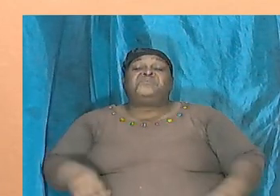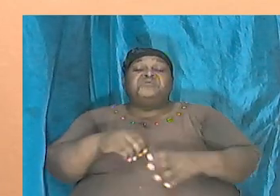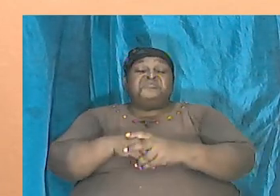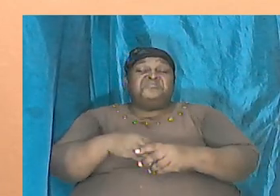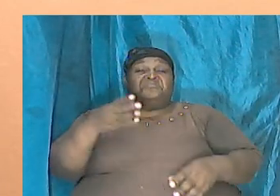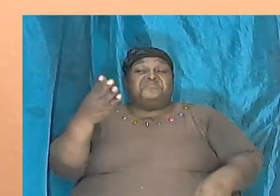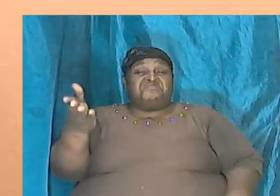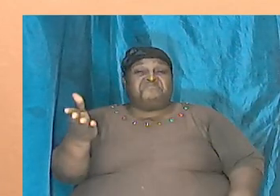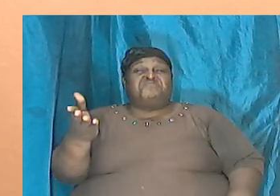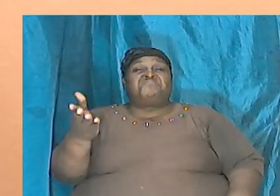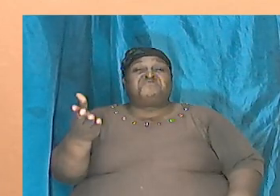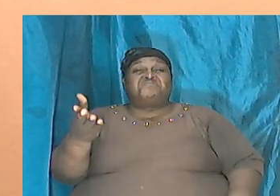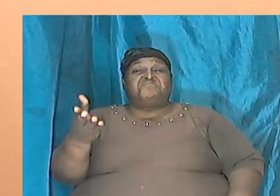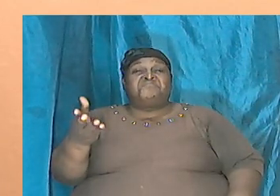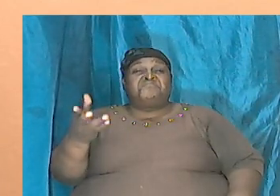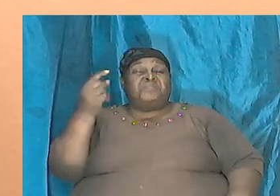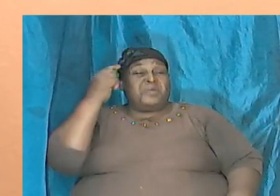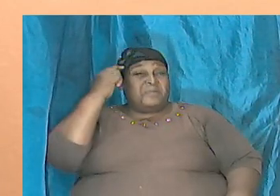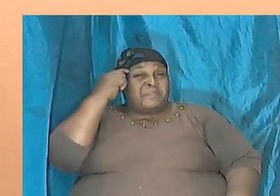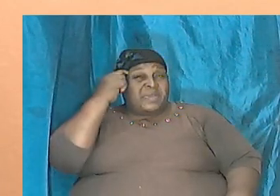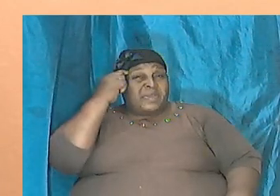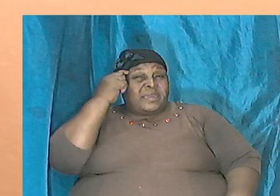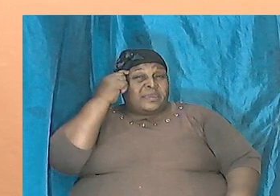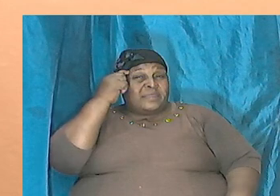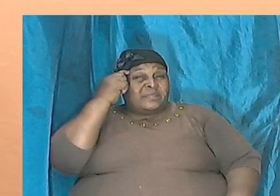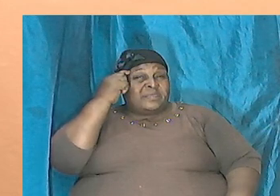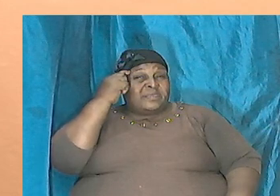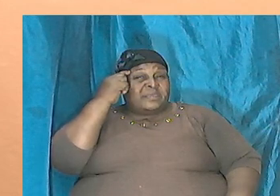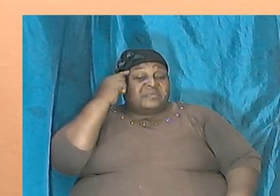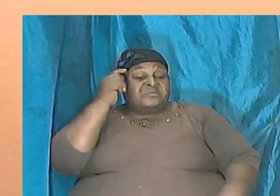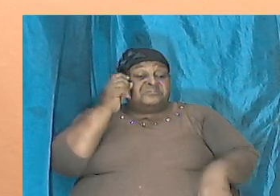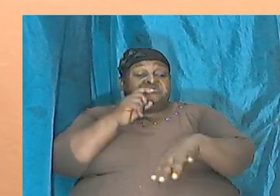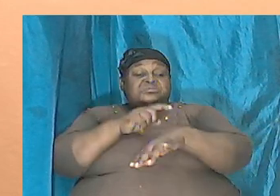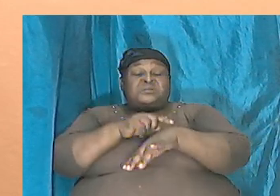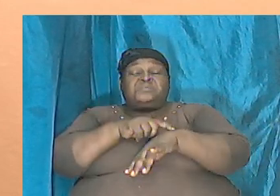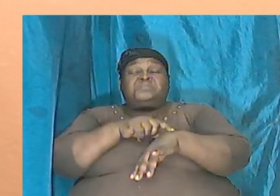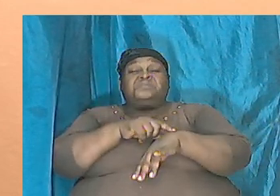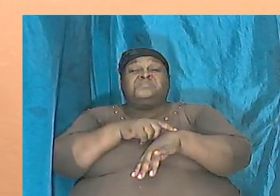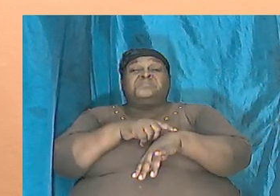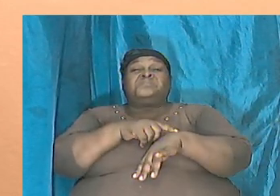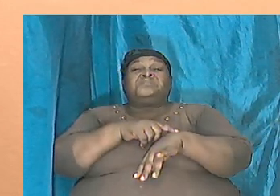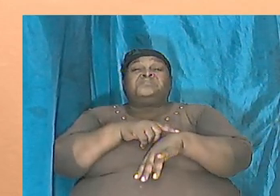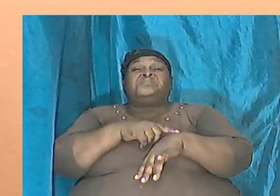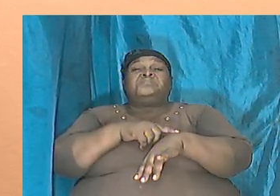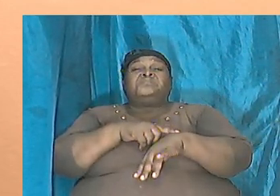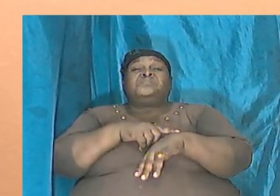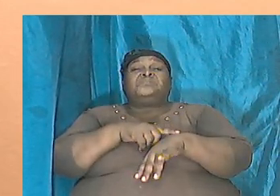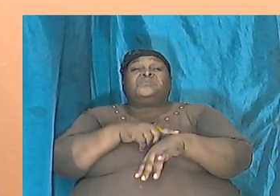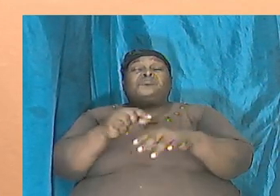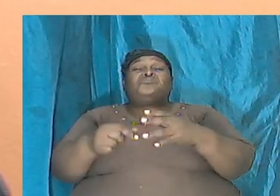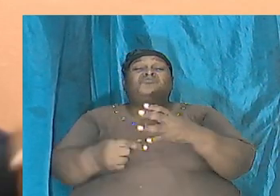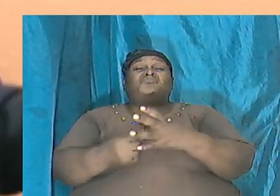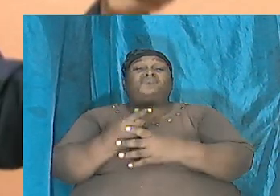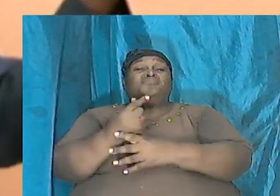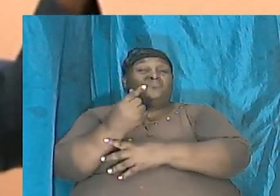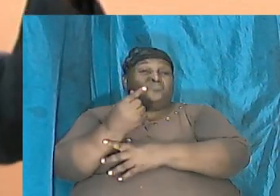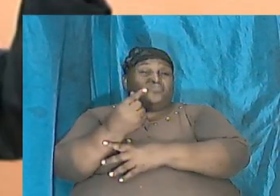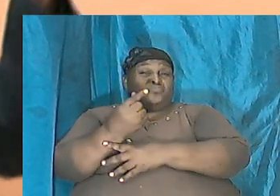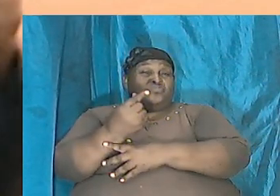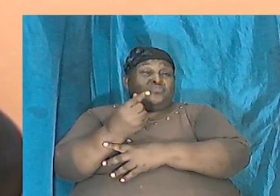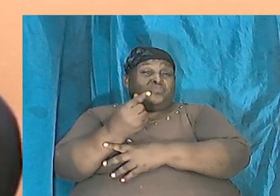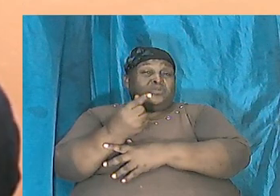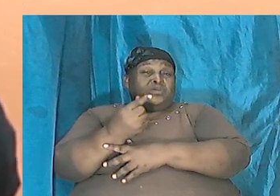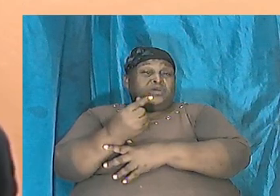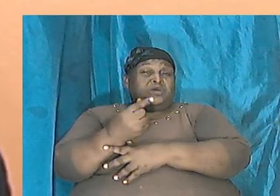mind that is, at the time, would have been infertile and then growing into fertility and